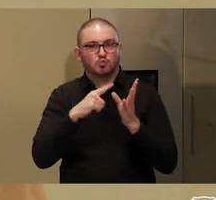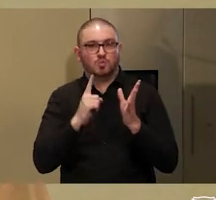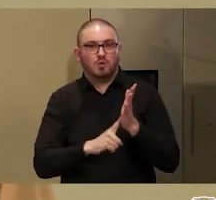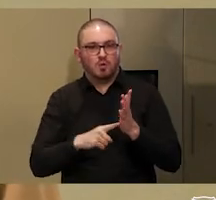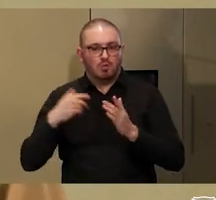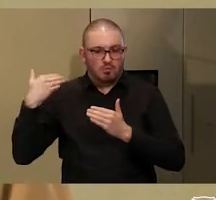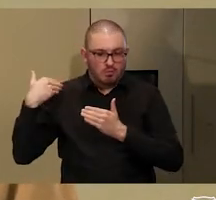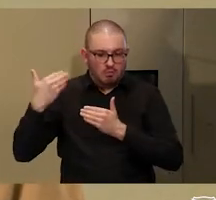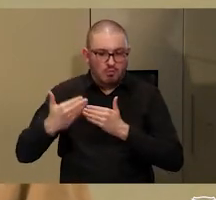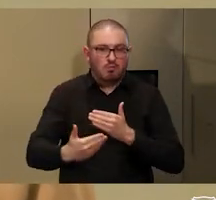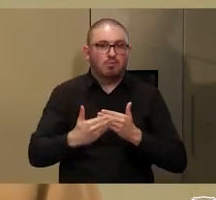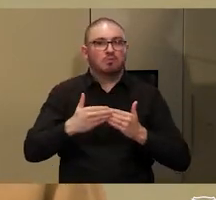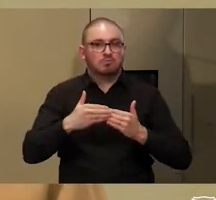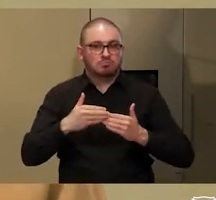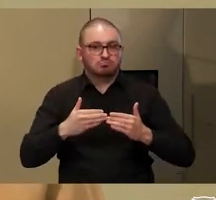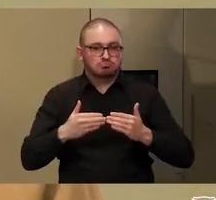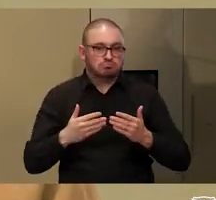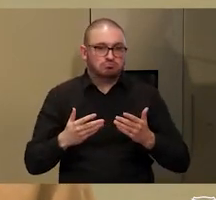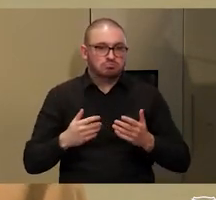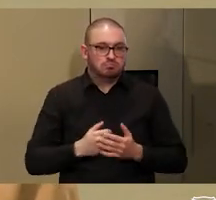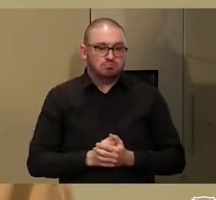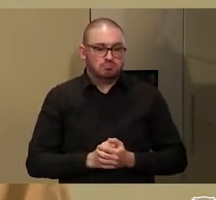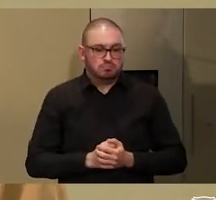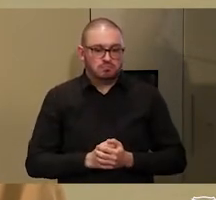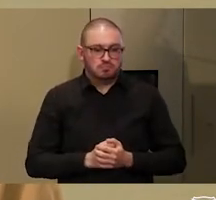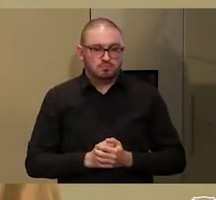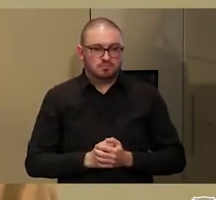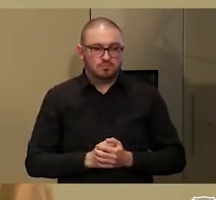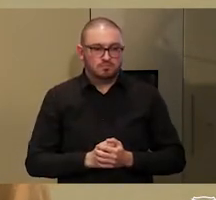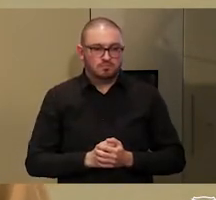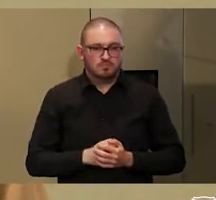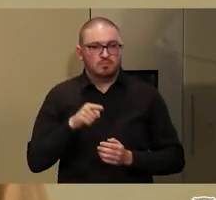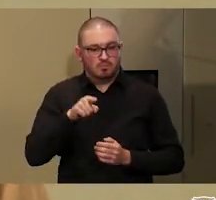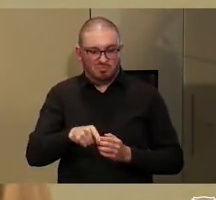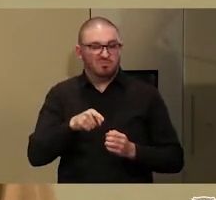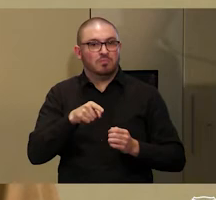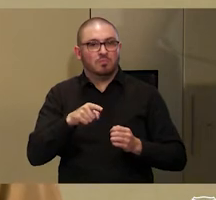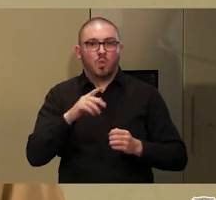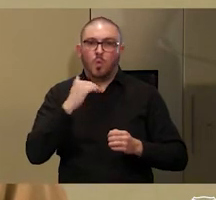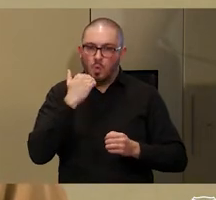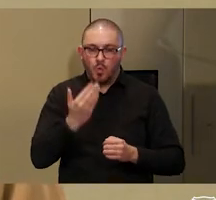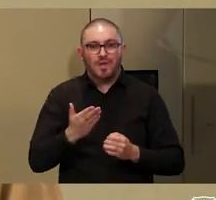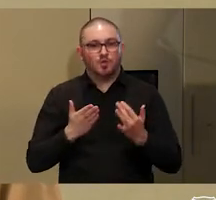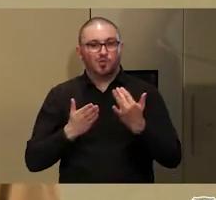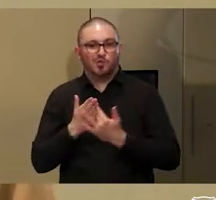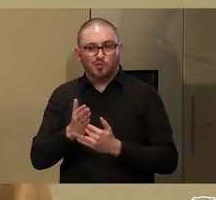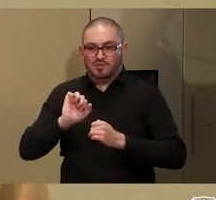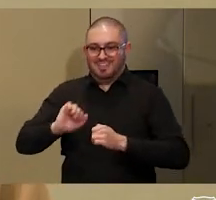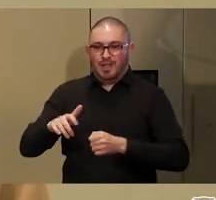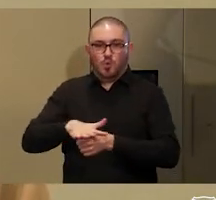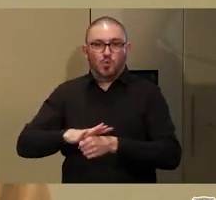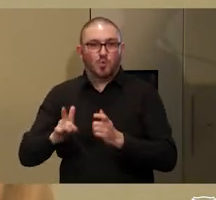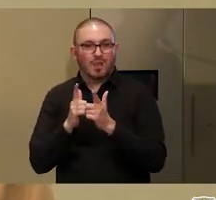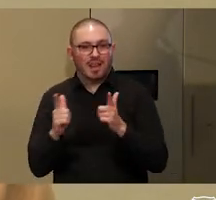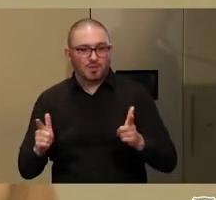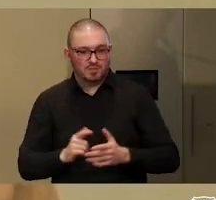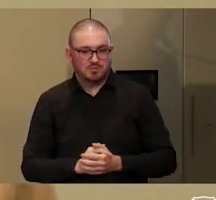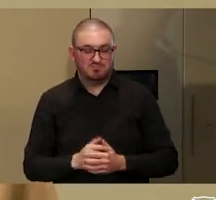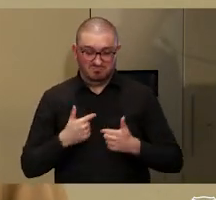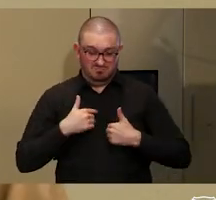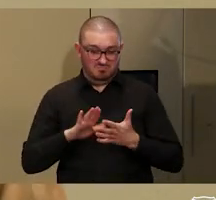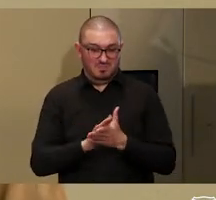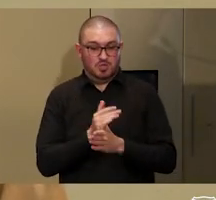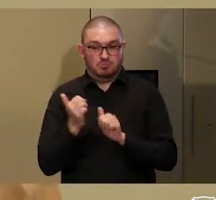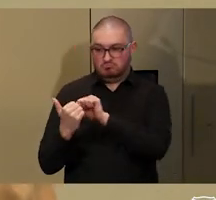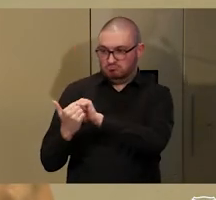Tarabandu, are almost exclusively conducted in the local language of the area. It's been a pleasure to work with